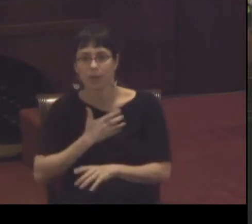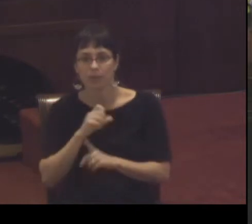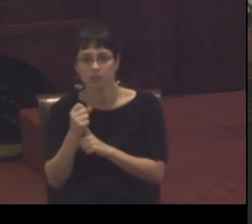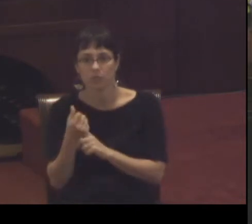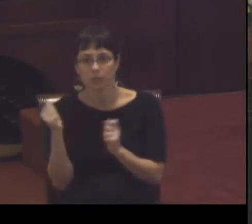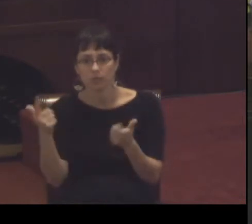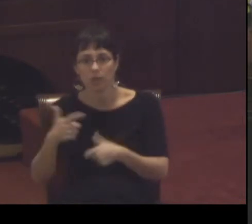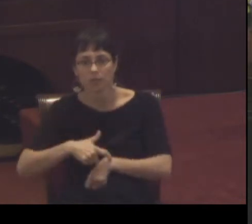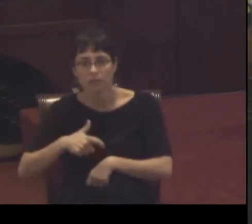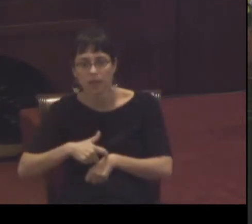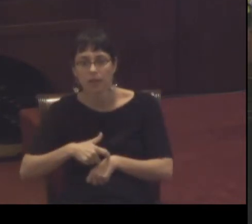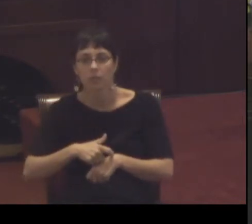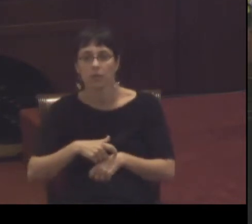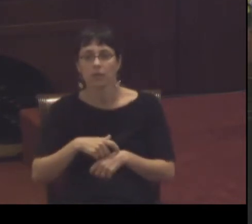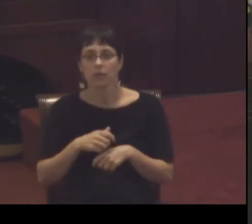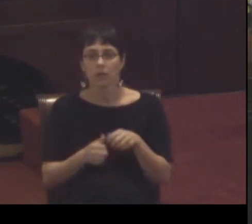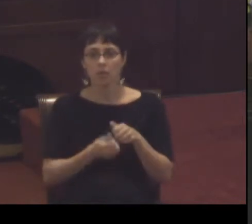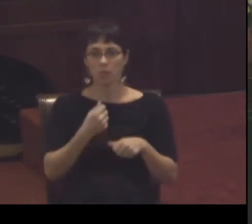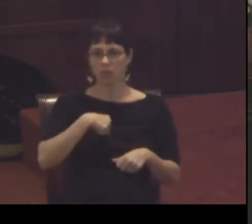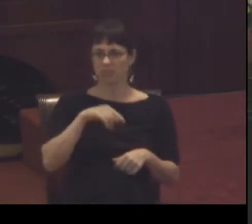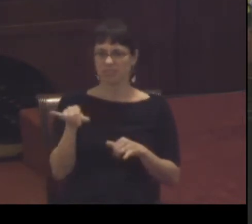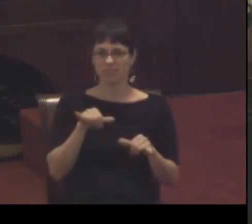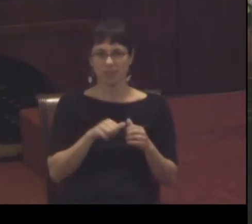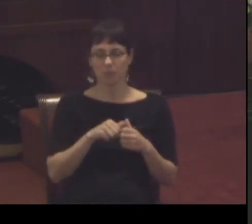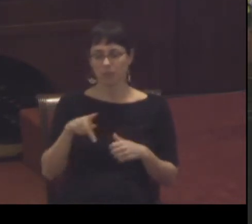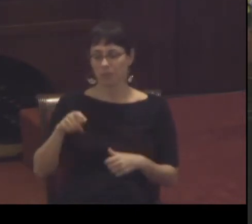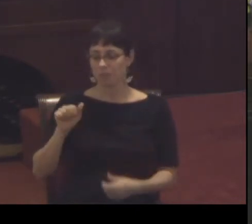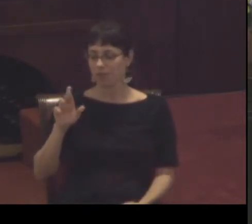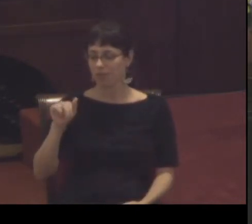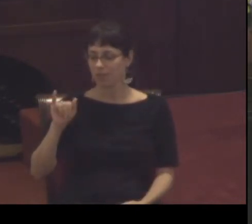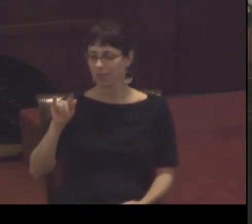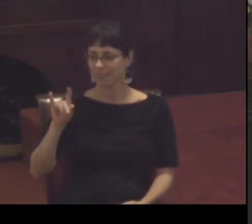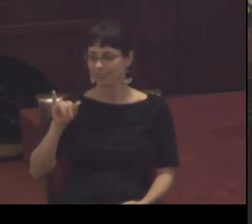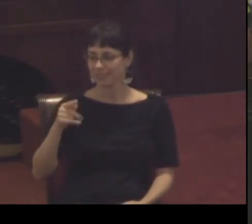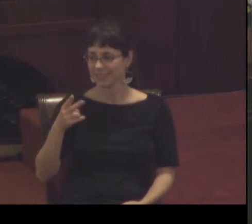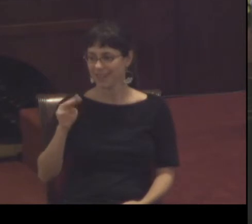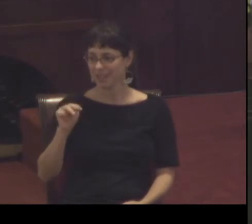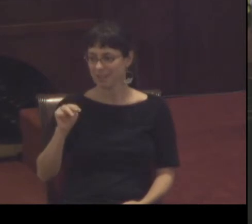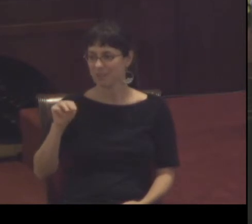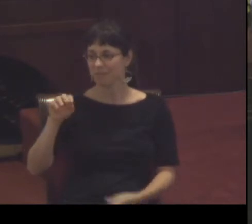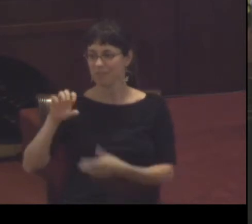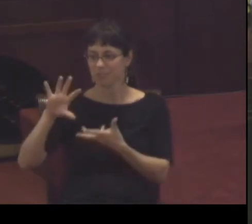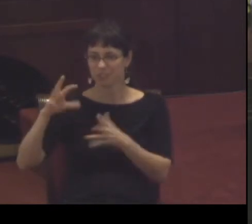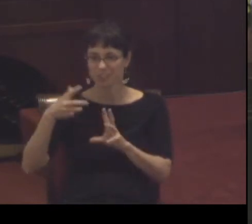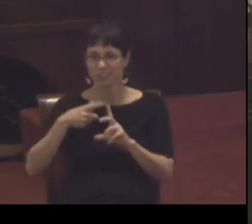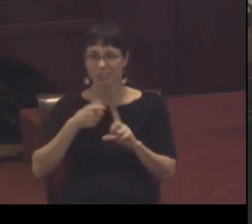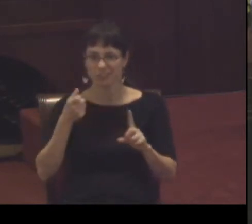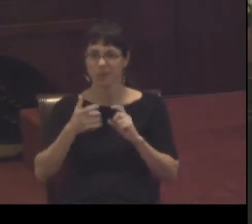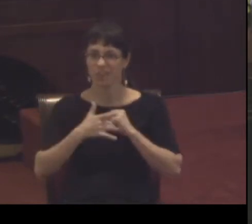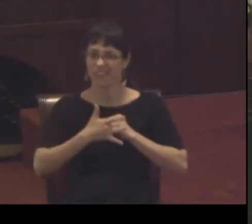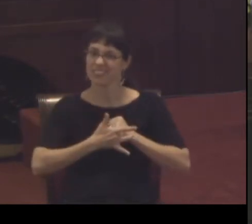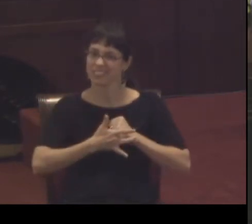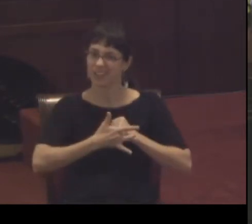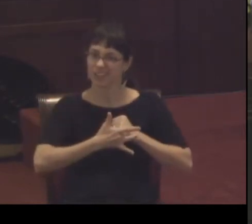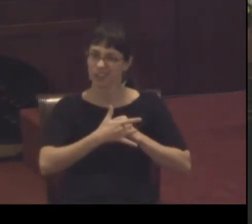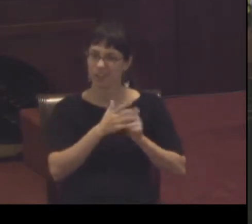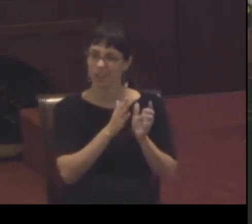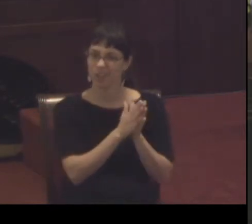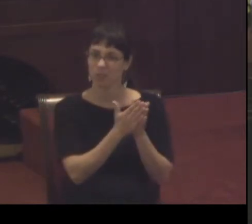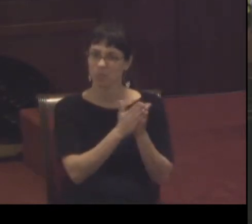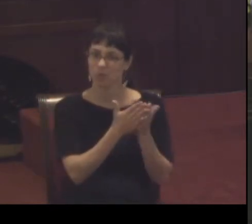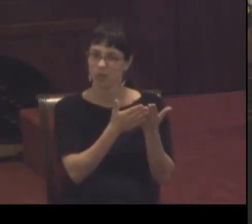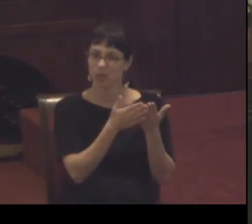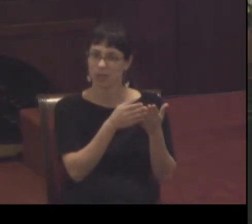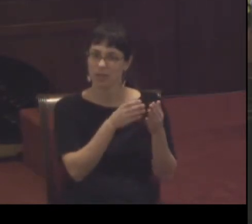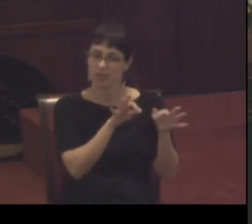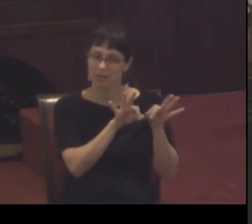use the word paradigm shift the phrase paradigm shift to indicate something that requires a total change in the way we look at